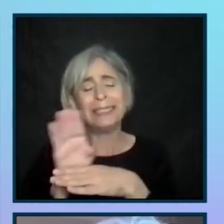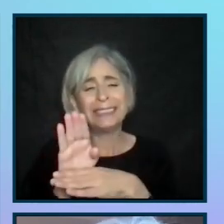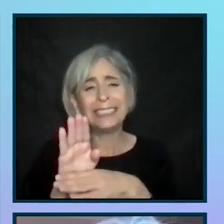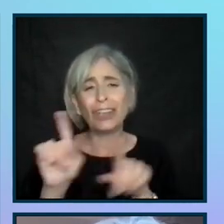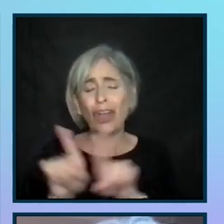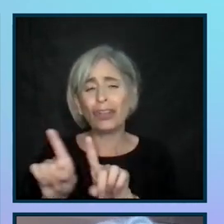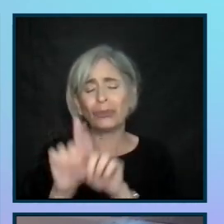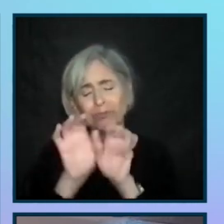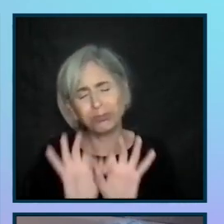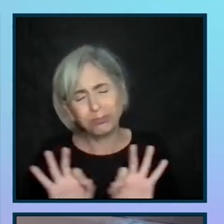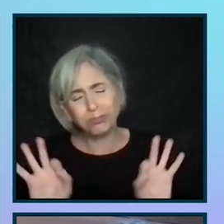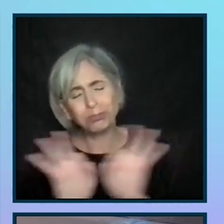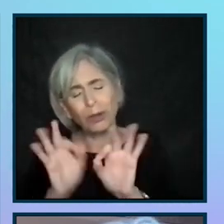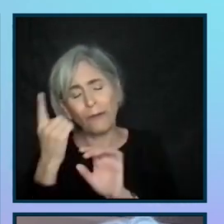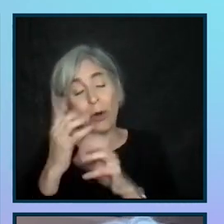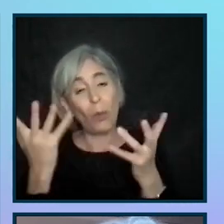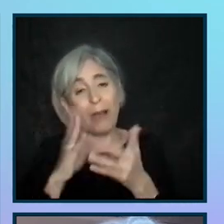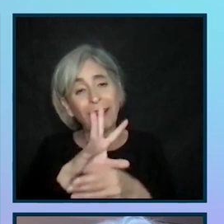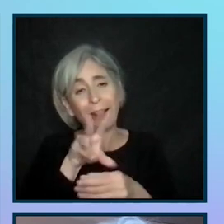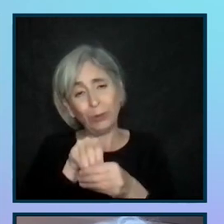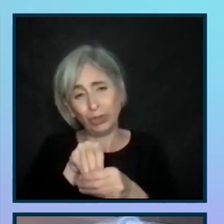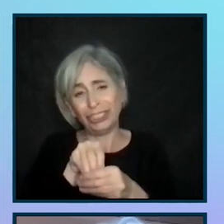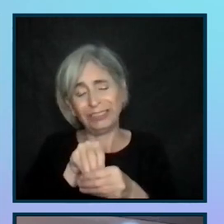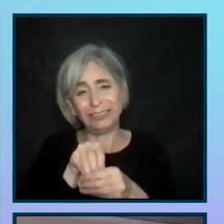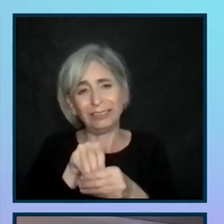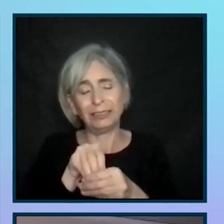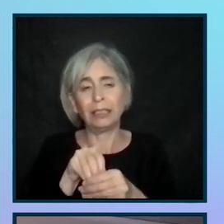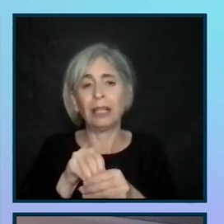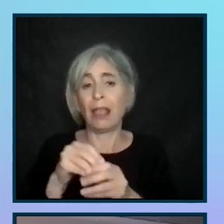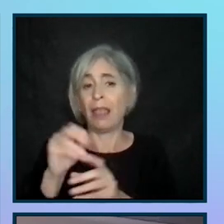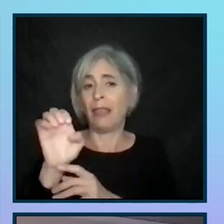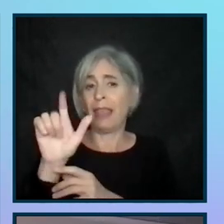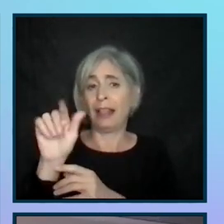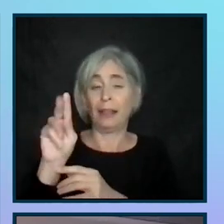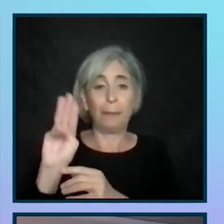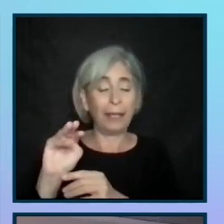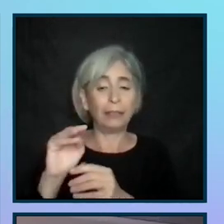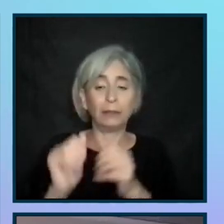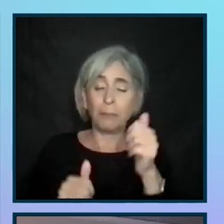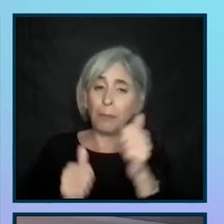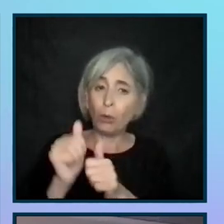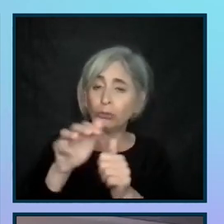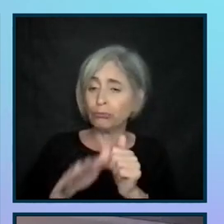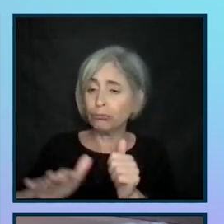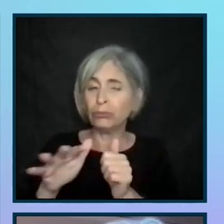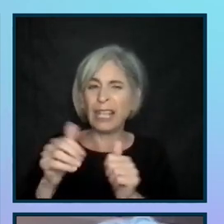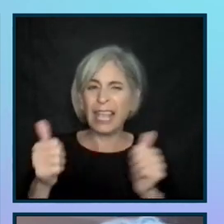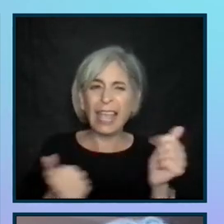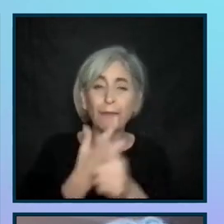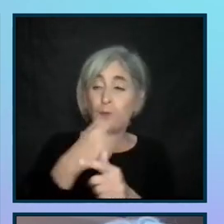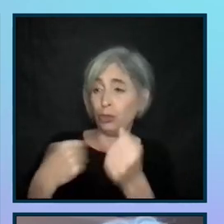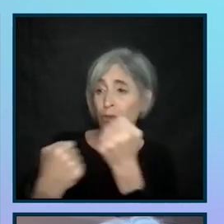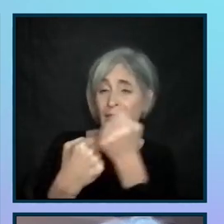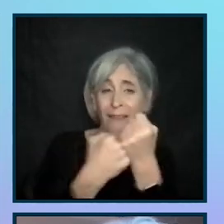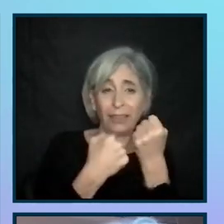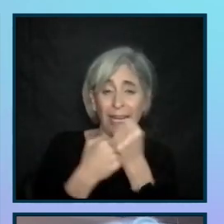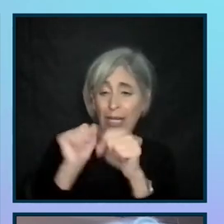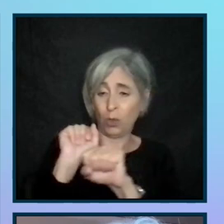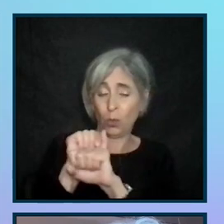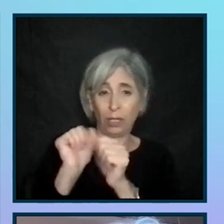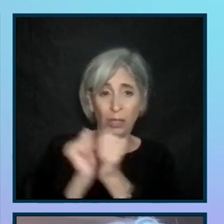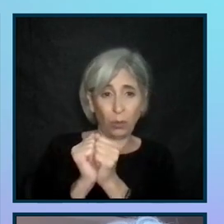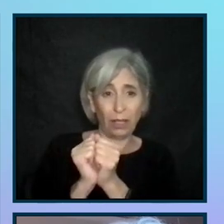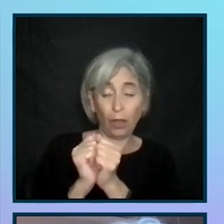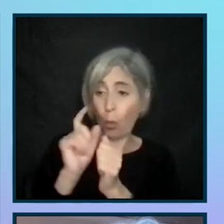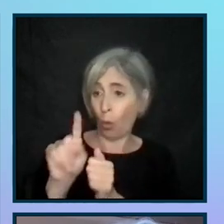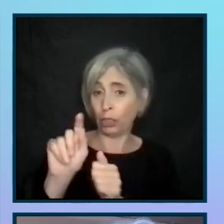all, it's crucial to inclusion. So the elements just overall is making sure everyone you're advocating with, even if it's just